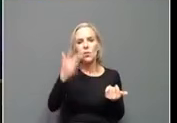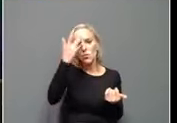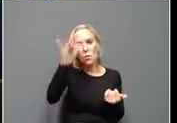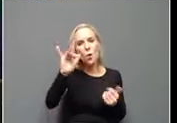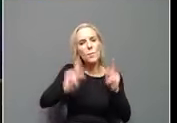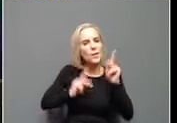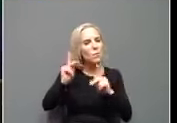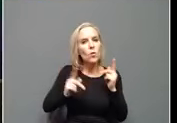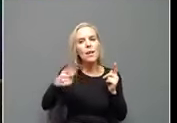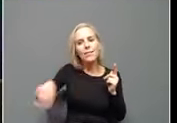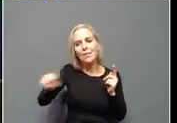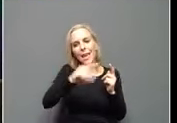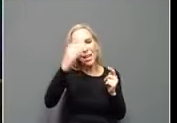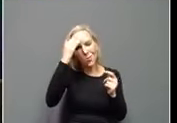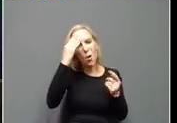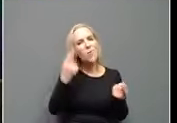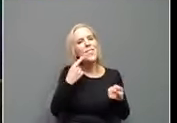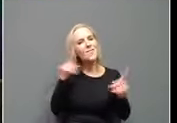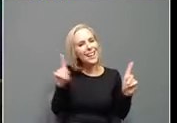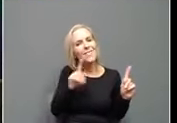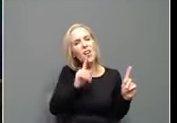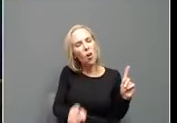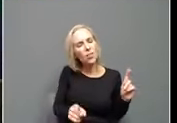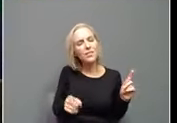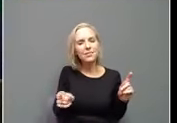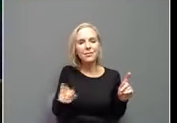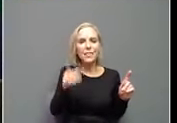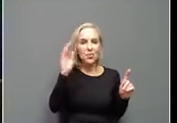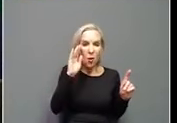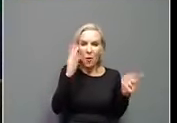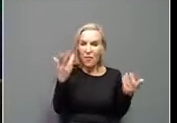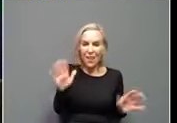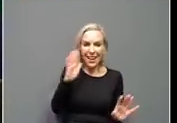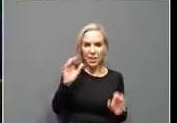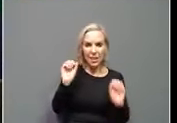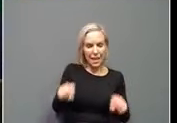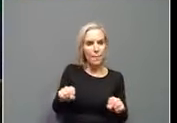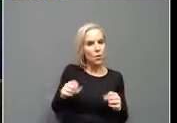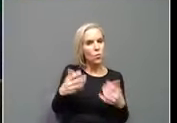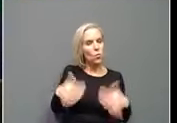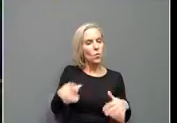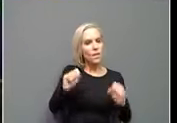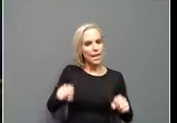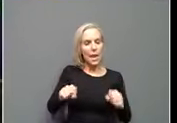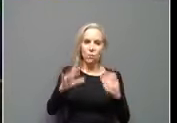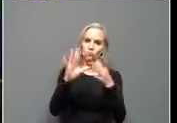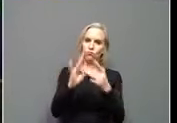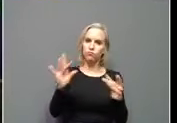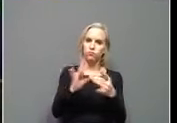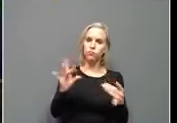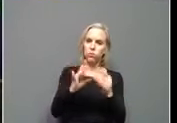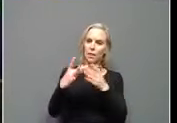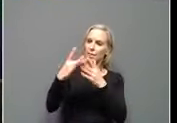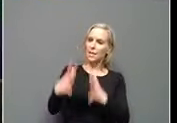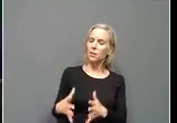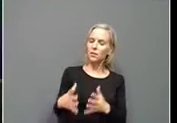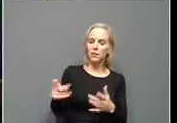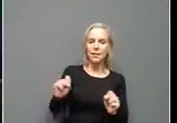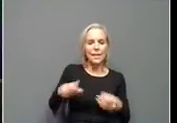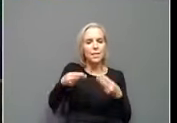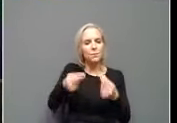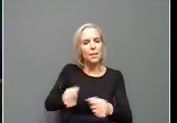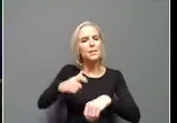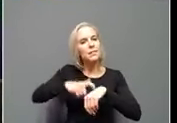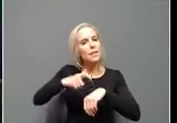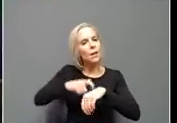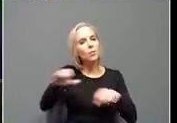They know how effective they are. And they also know that they can be powerful messengers if they'll just spend the time to, to, to